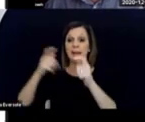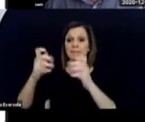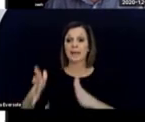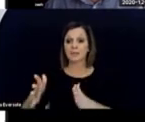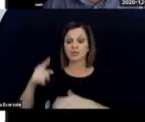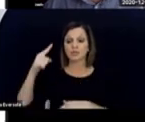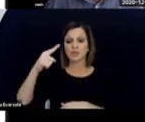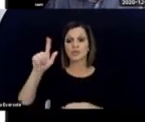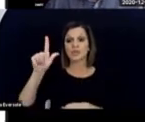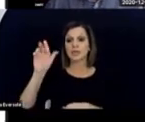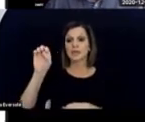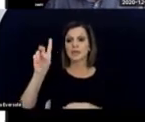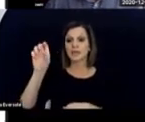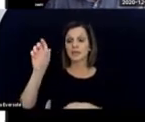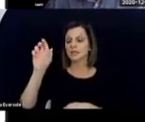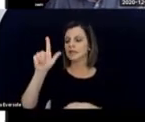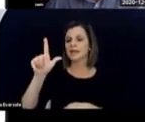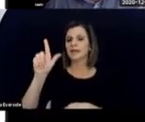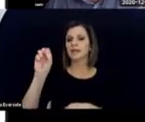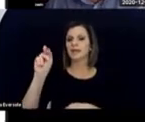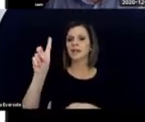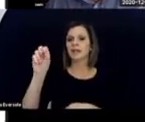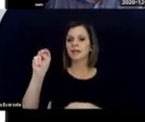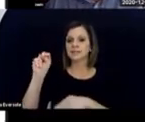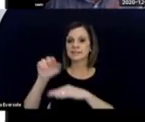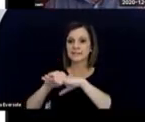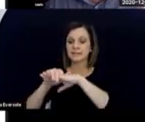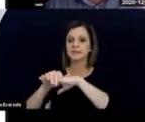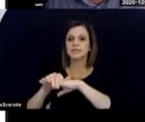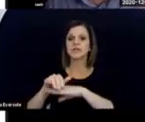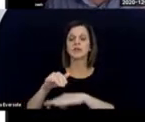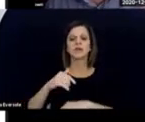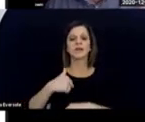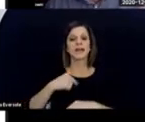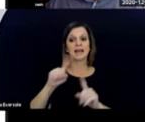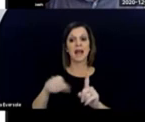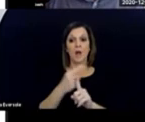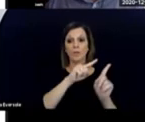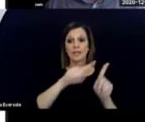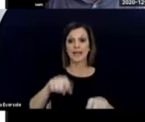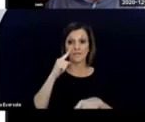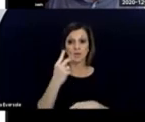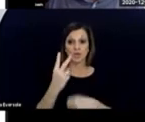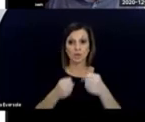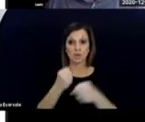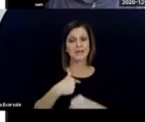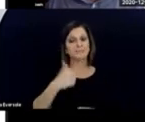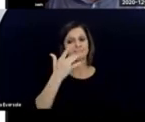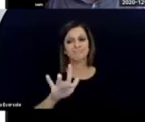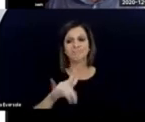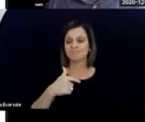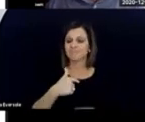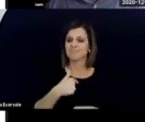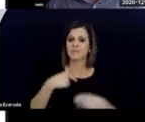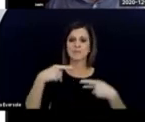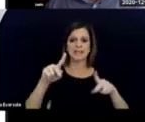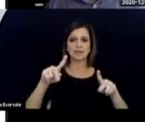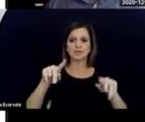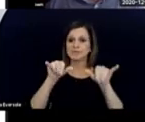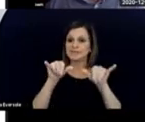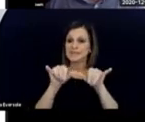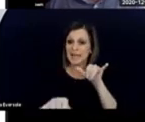And I only came for two years and I'm very lucky that I was allowed to stay. And I've come into the most